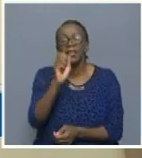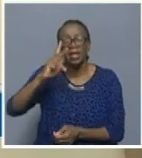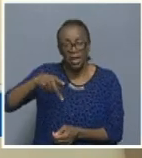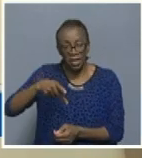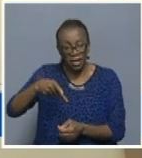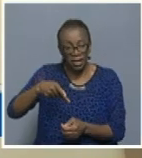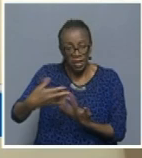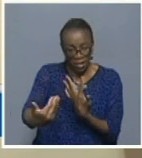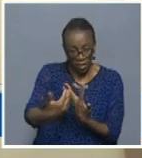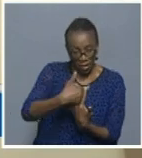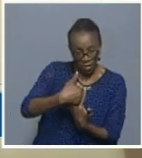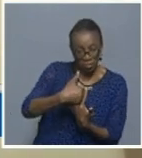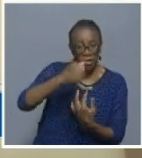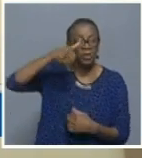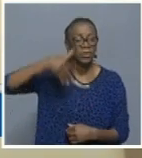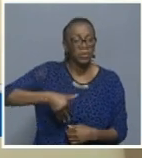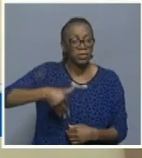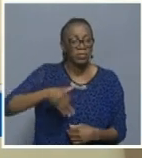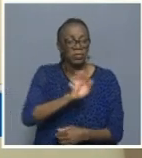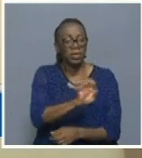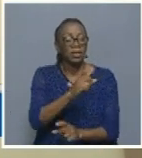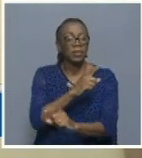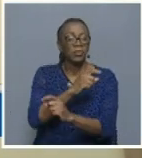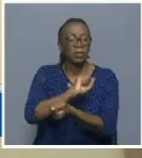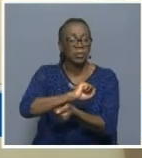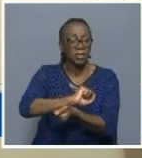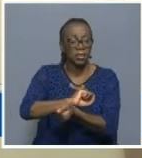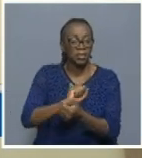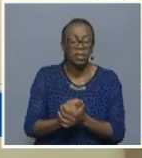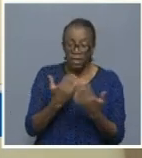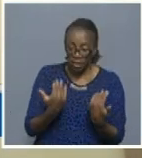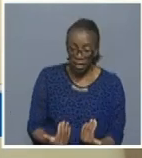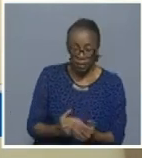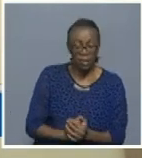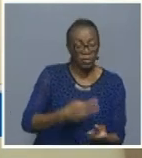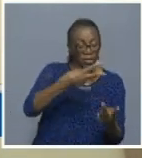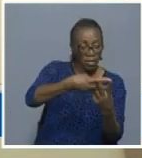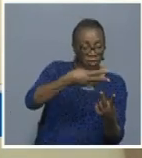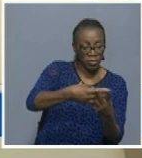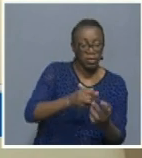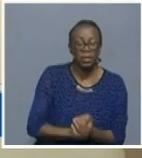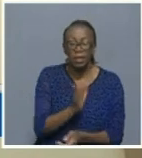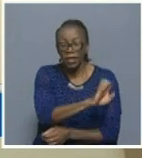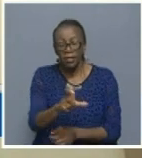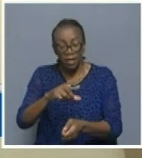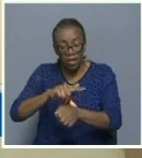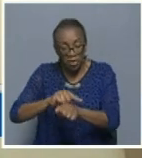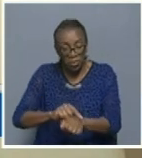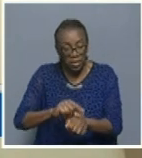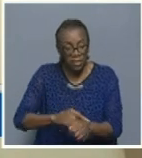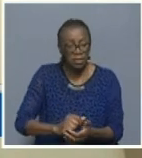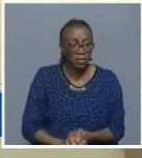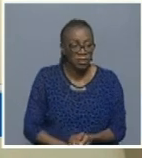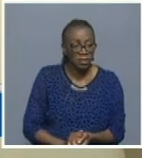arrested. As we speak, they are currently in custody. They were tested by the health authorities and